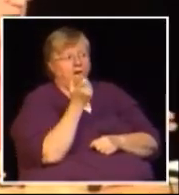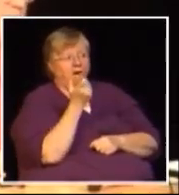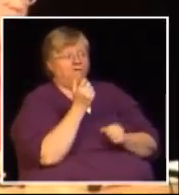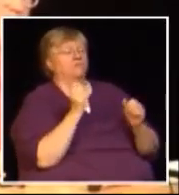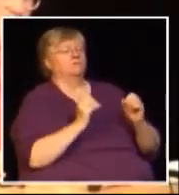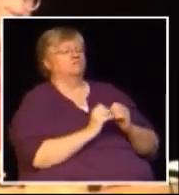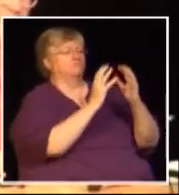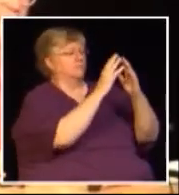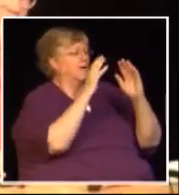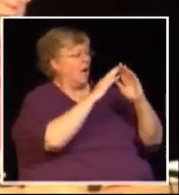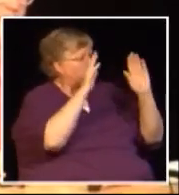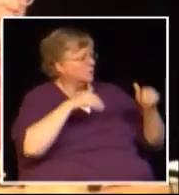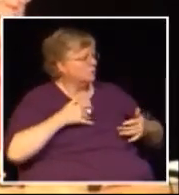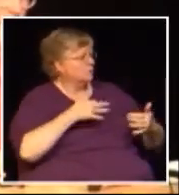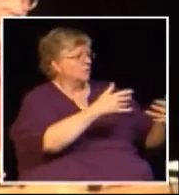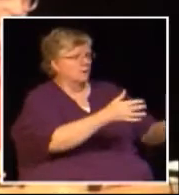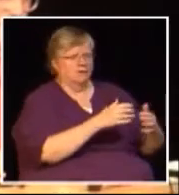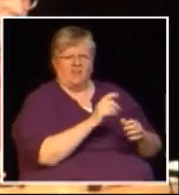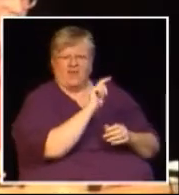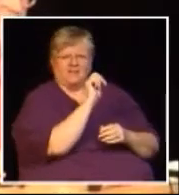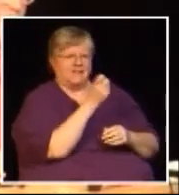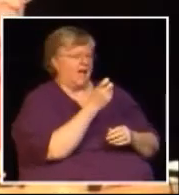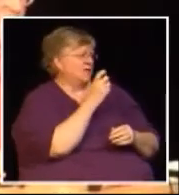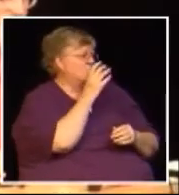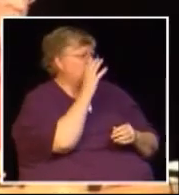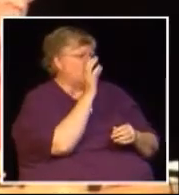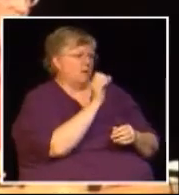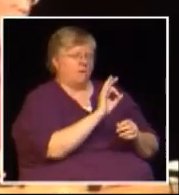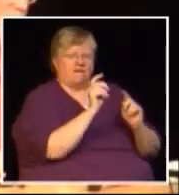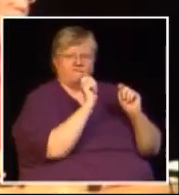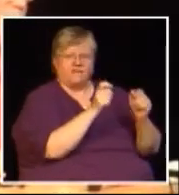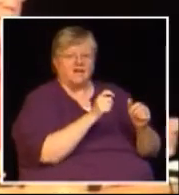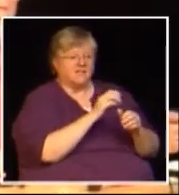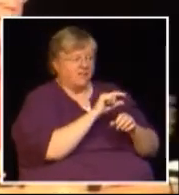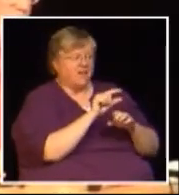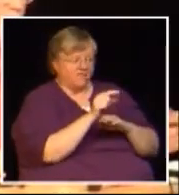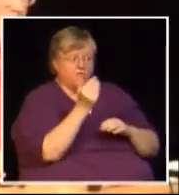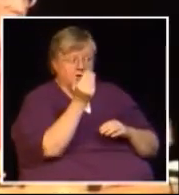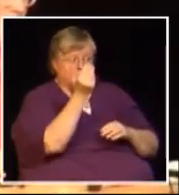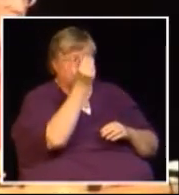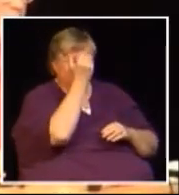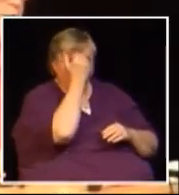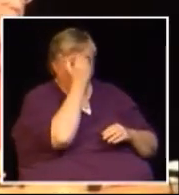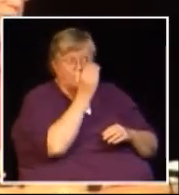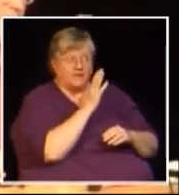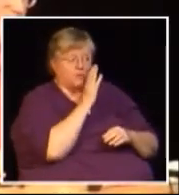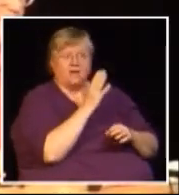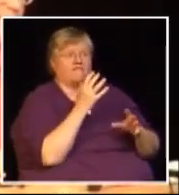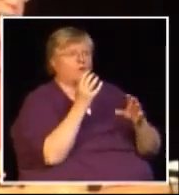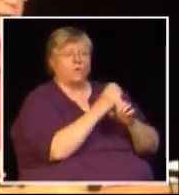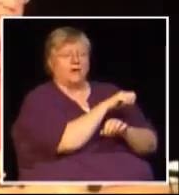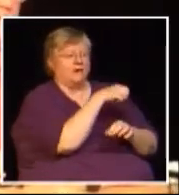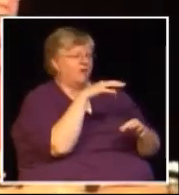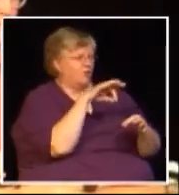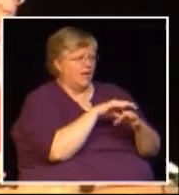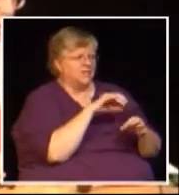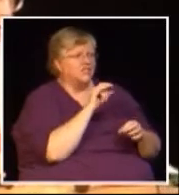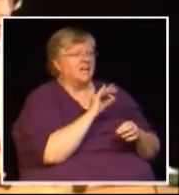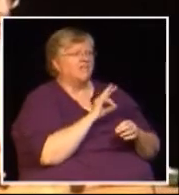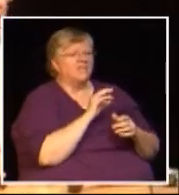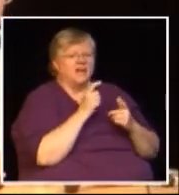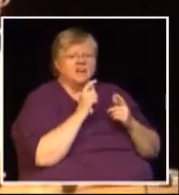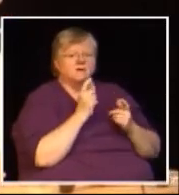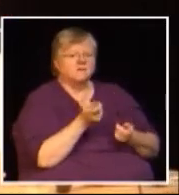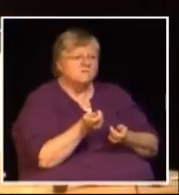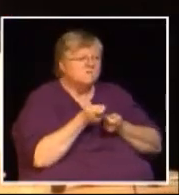this tax will come off so fast it'll make because the government knows they will never win another election if they keep bleeding the taxpayer for two